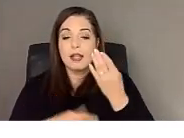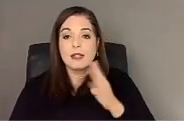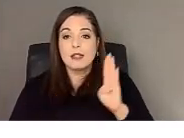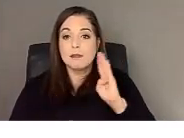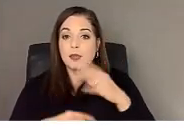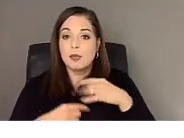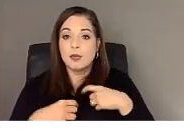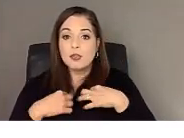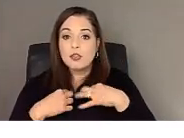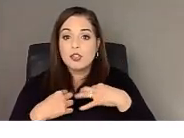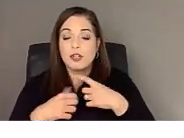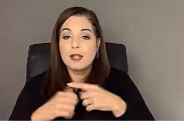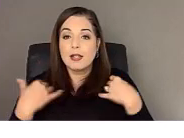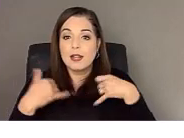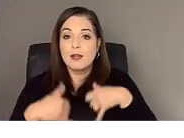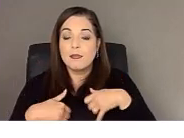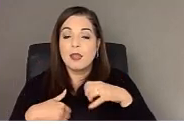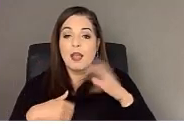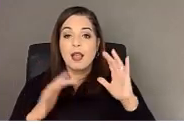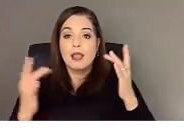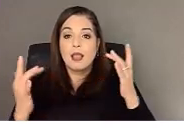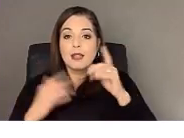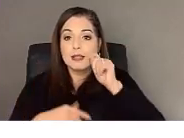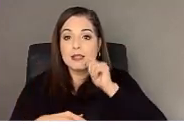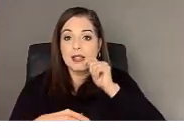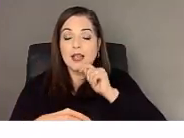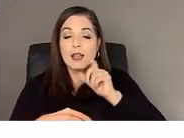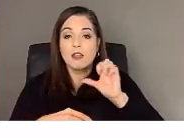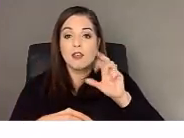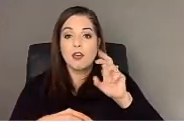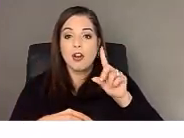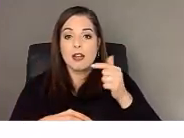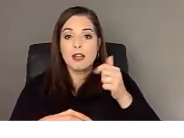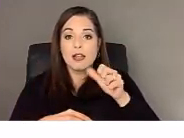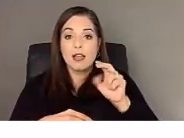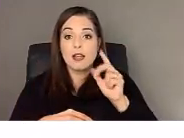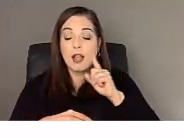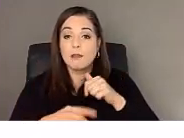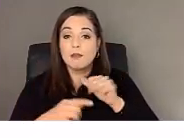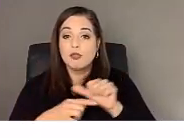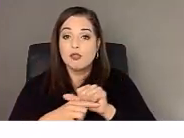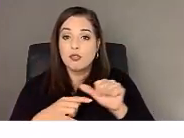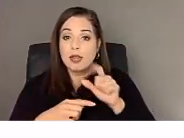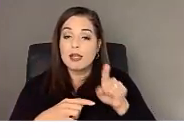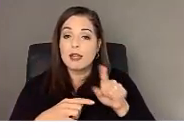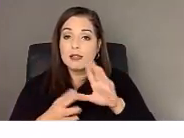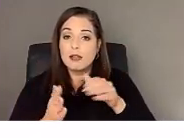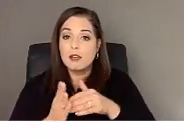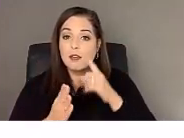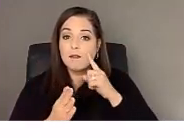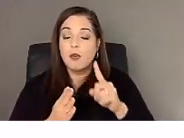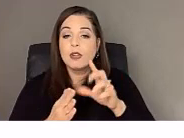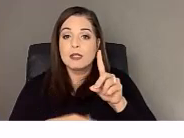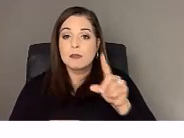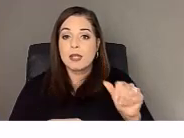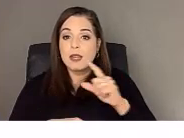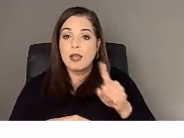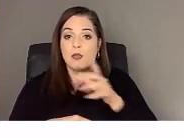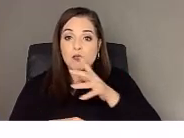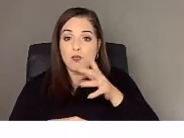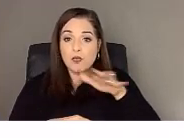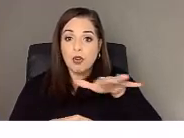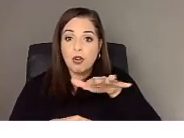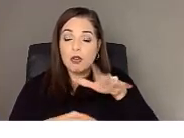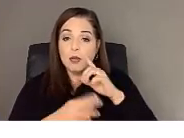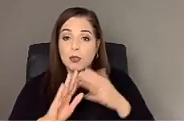And I'm a project director with the research and training center on disability and rural communities, which is part of the rural Institute at